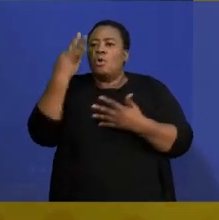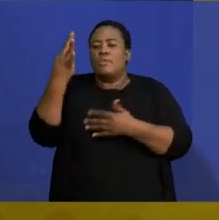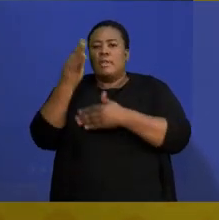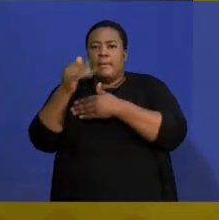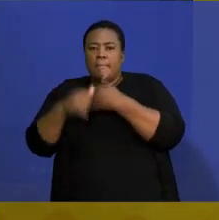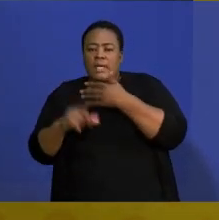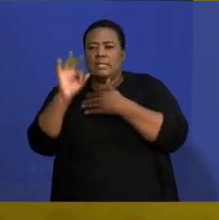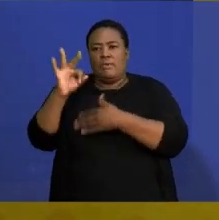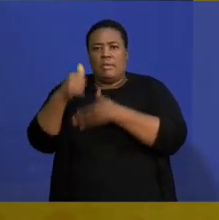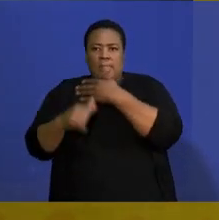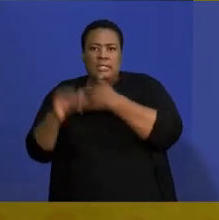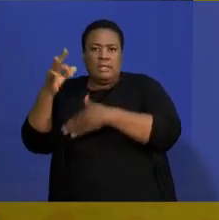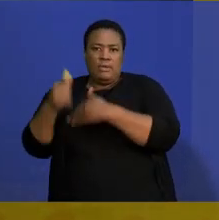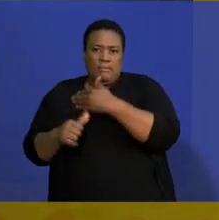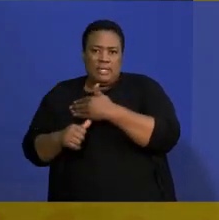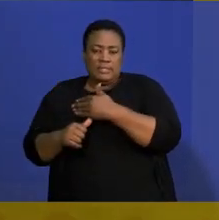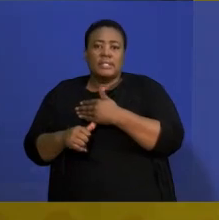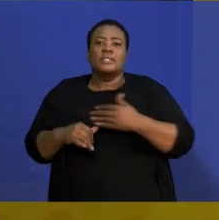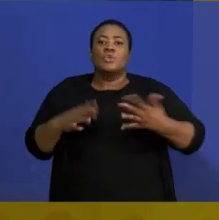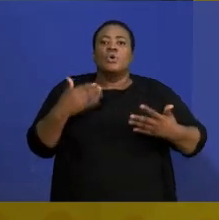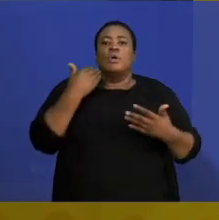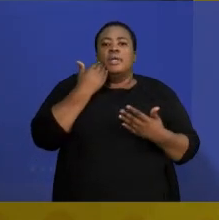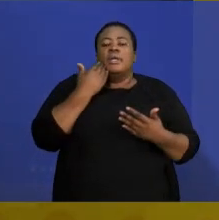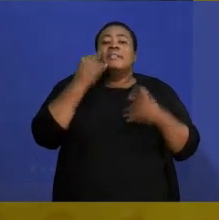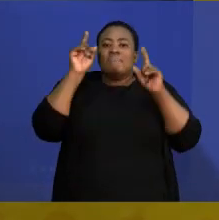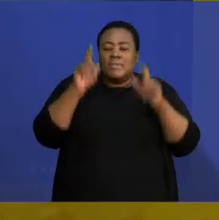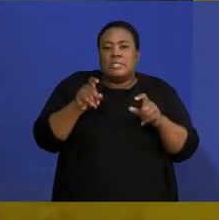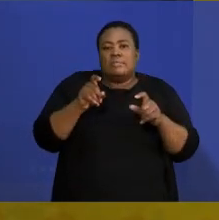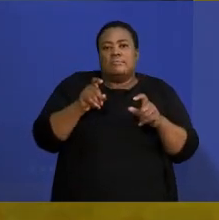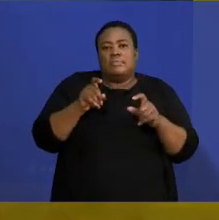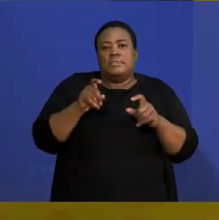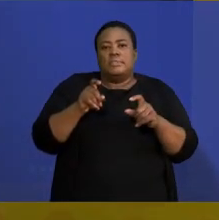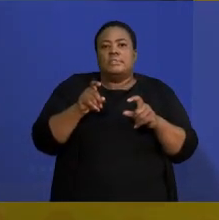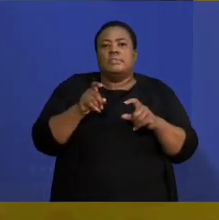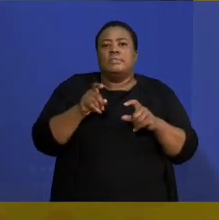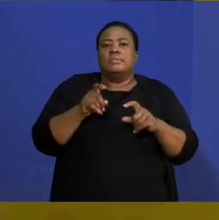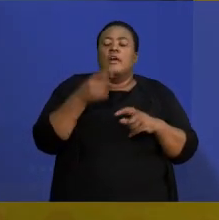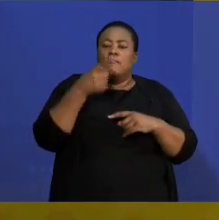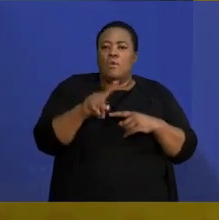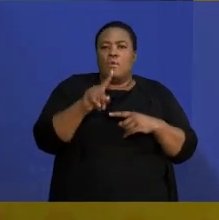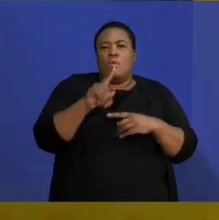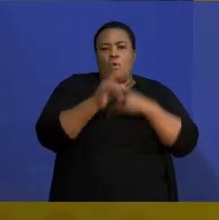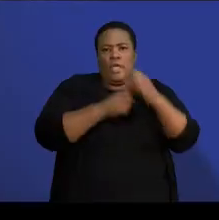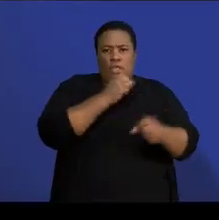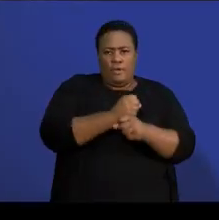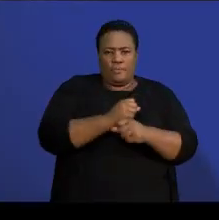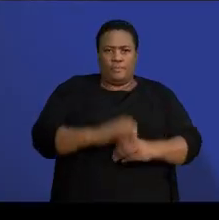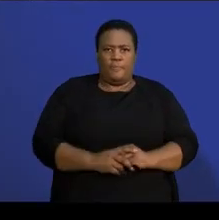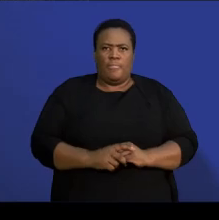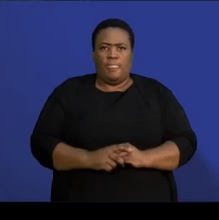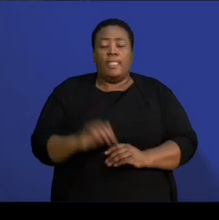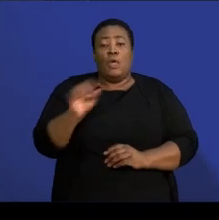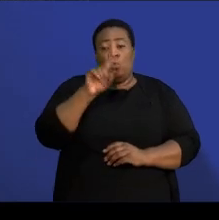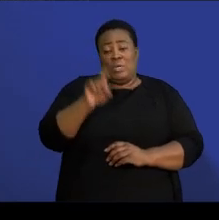it's a depreciation question. You know it's always per annum. And then with question 7, we're dealing with